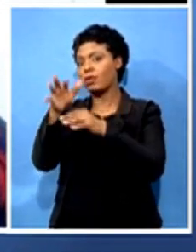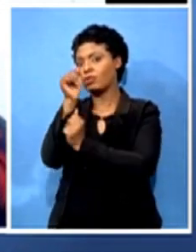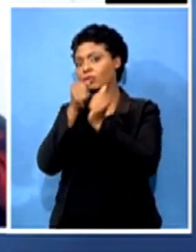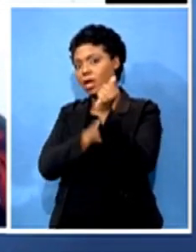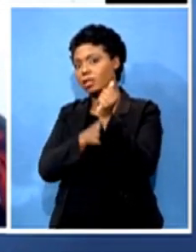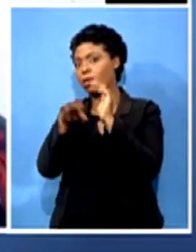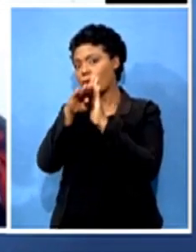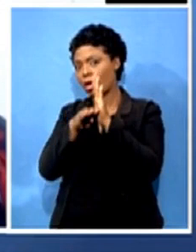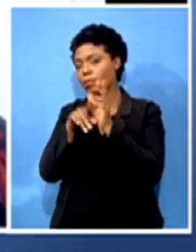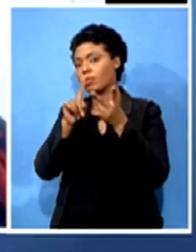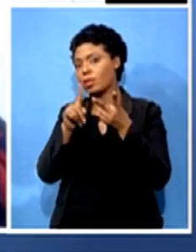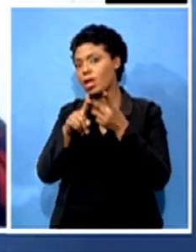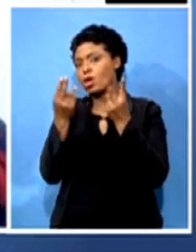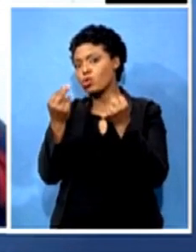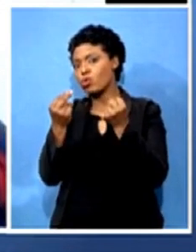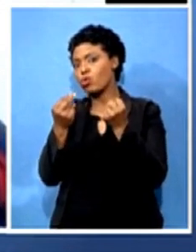procurement program?